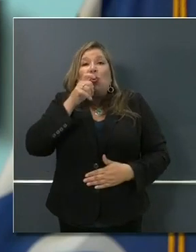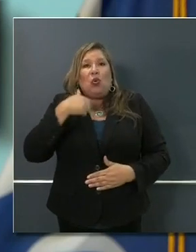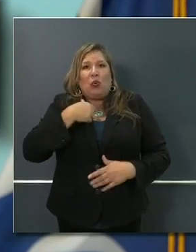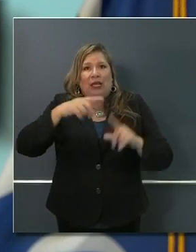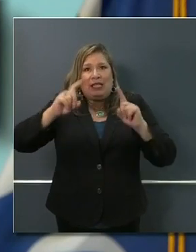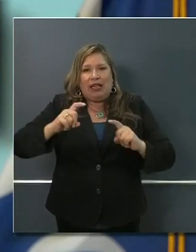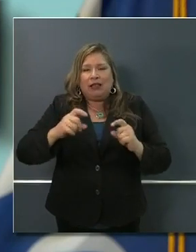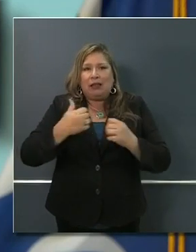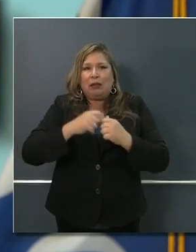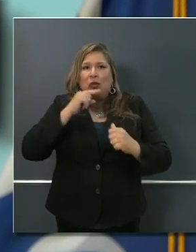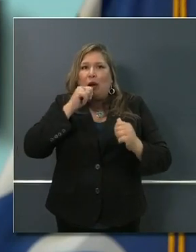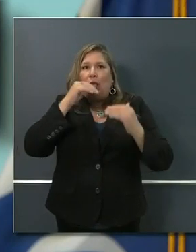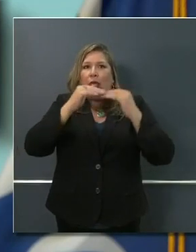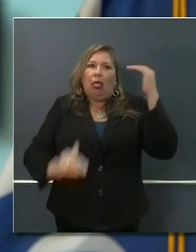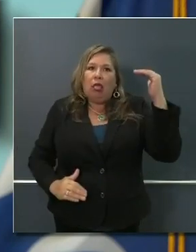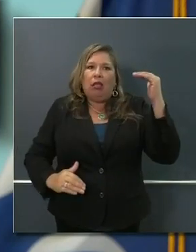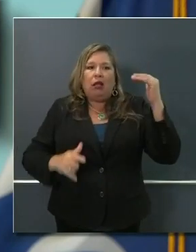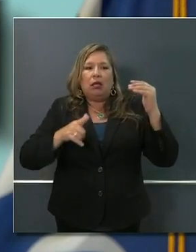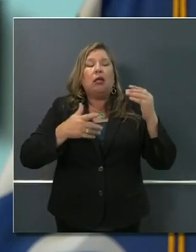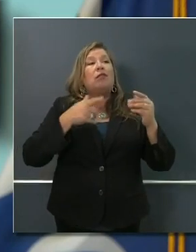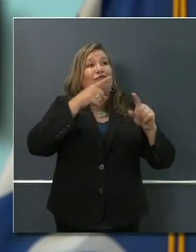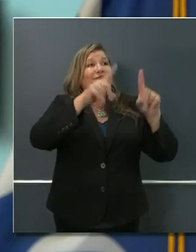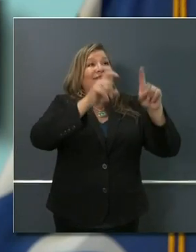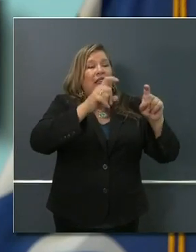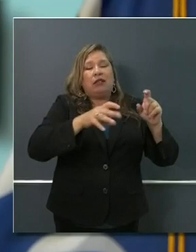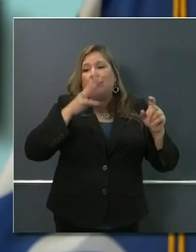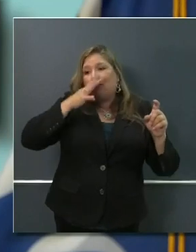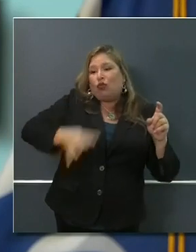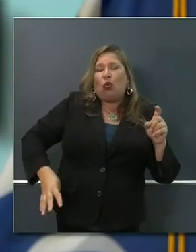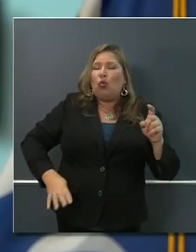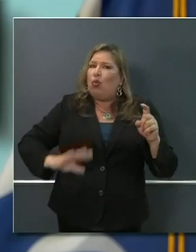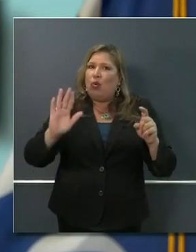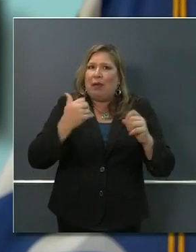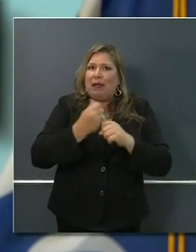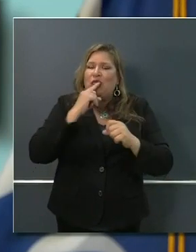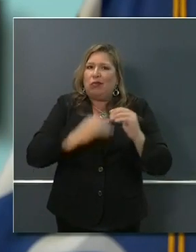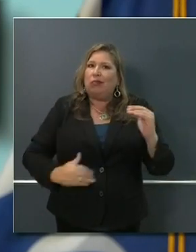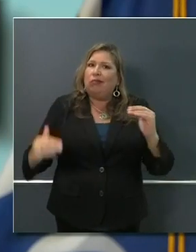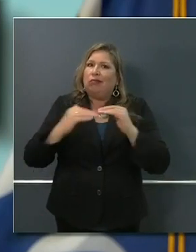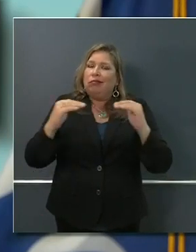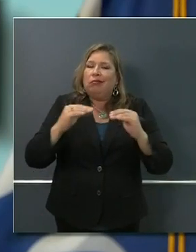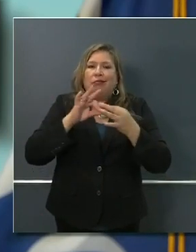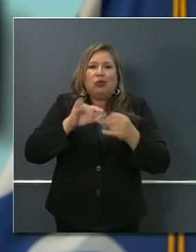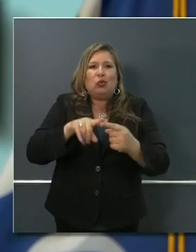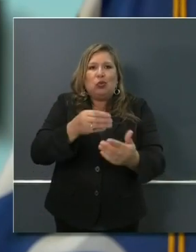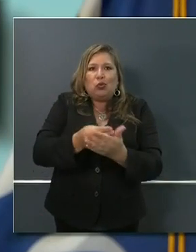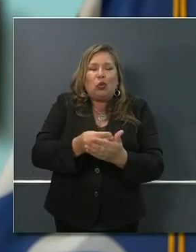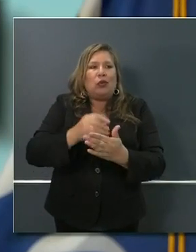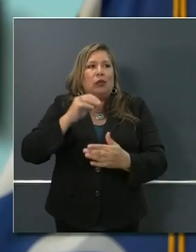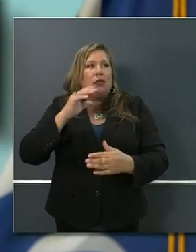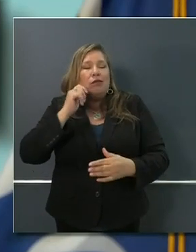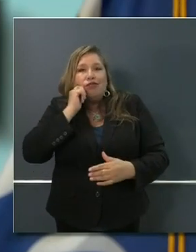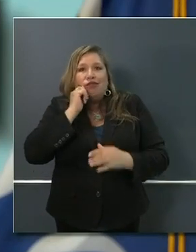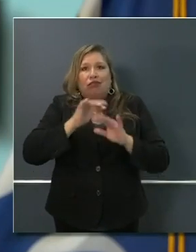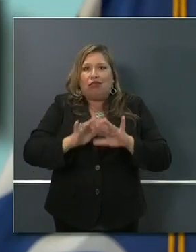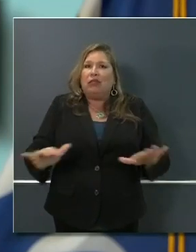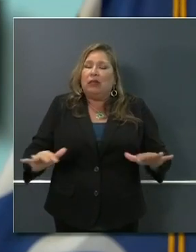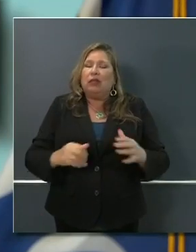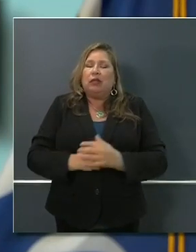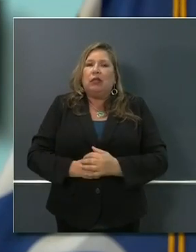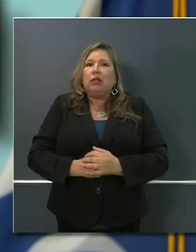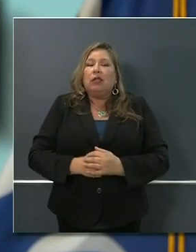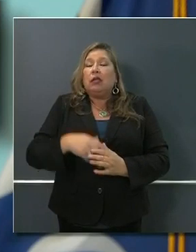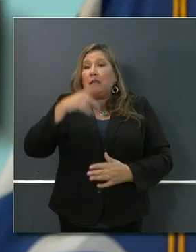to make sure that we are, well, that we have the right information as it relates to the impact on this virus